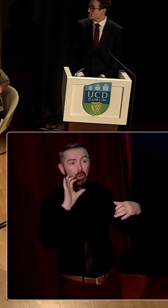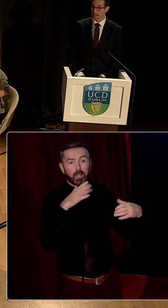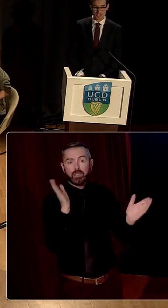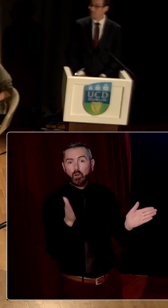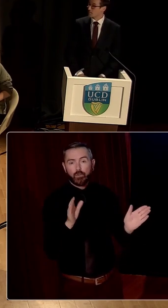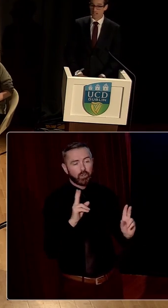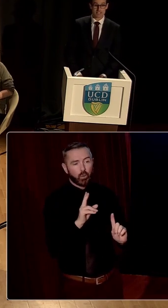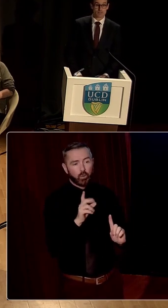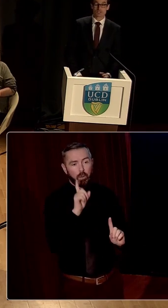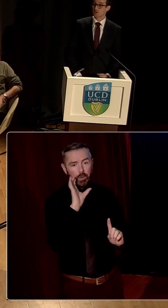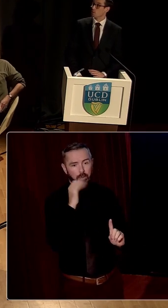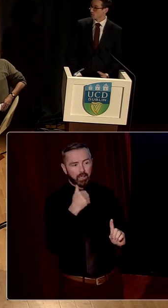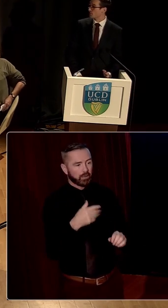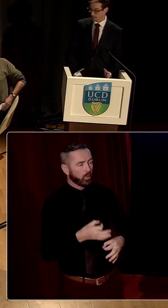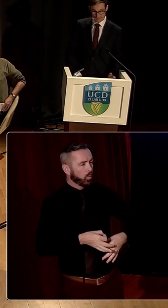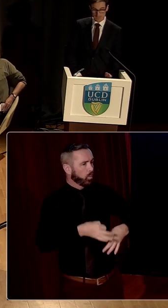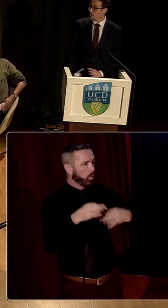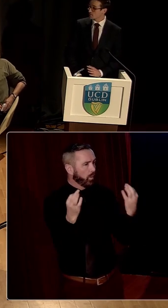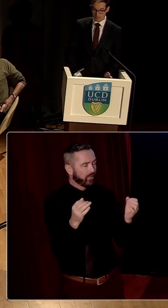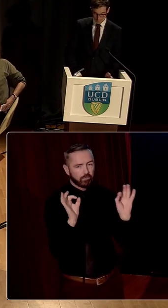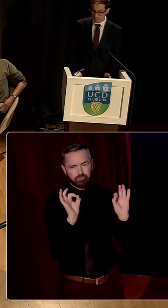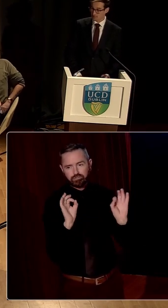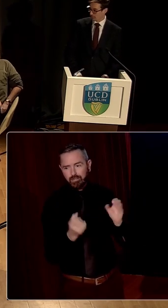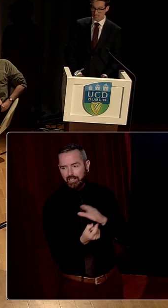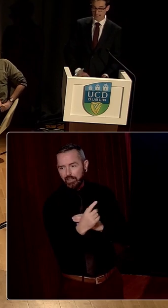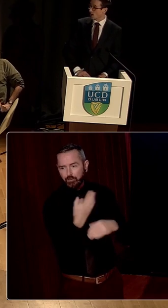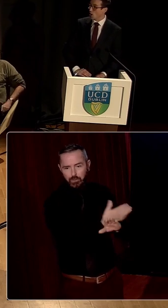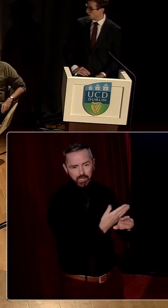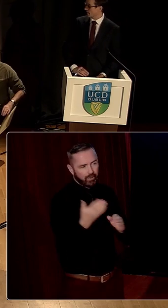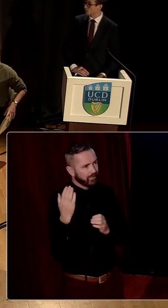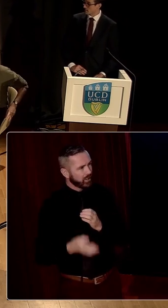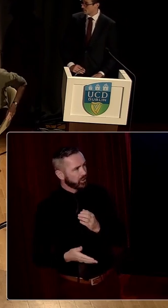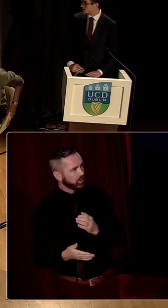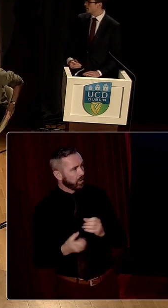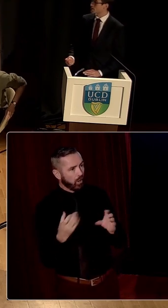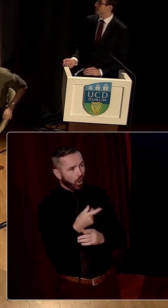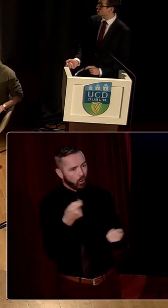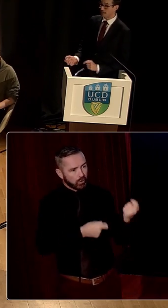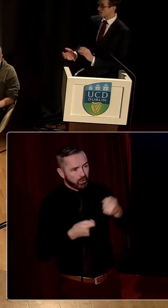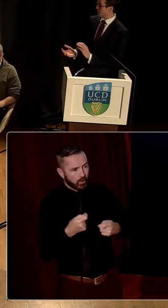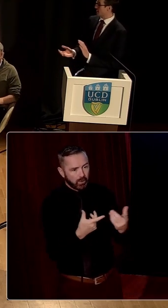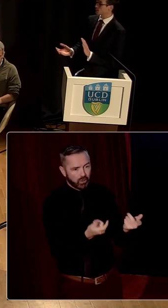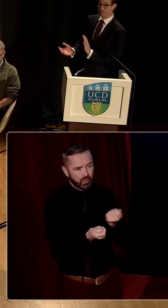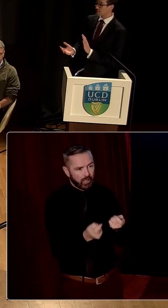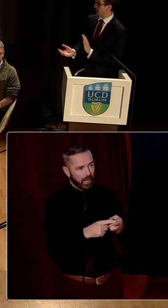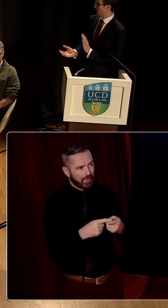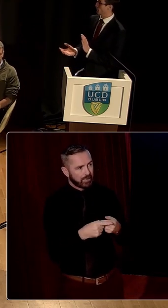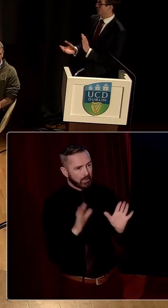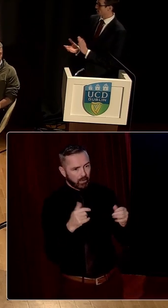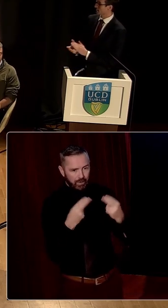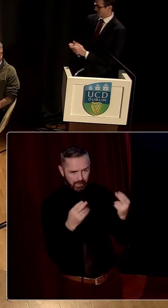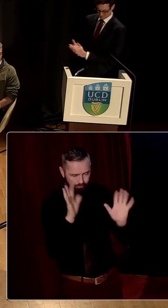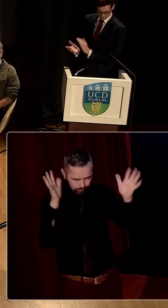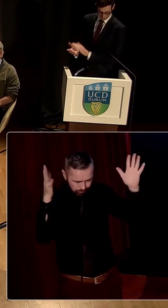over, but my great pleasure because it has been such a wonderful event from start to finish. And I think all of our contributors, chairs and speakers today deserve